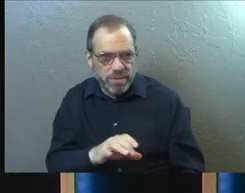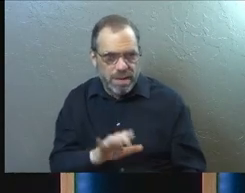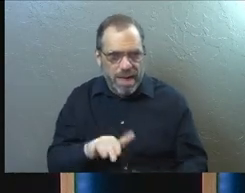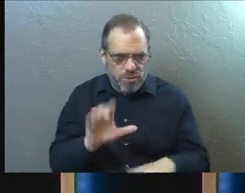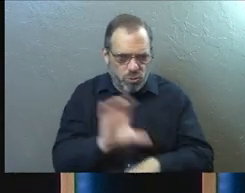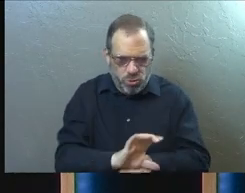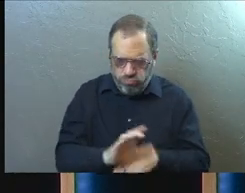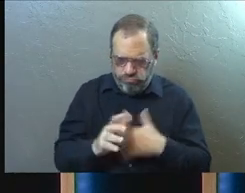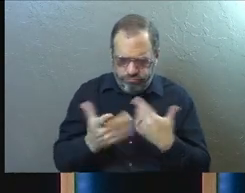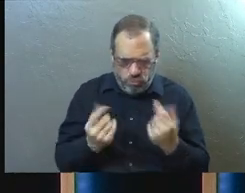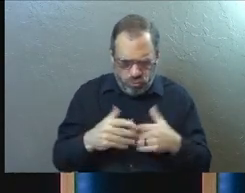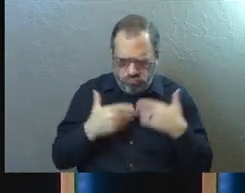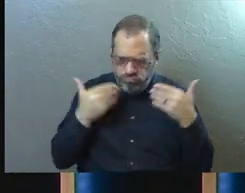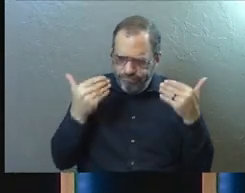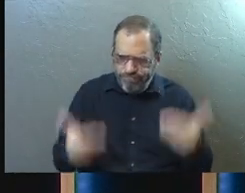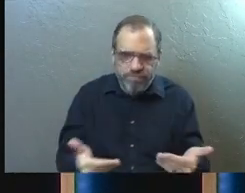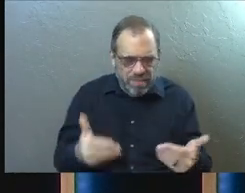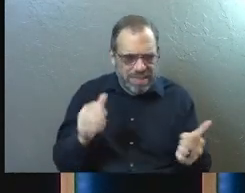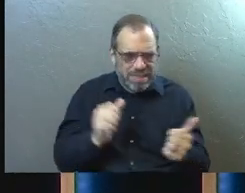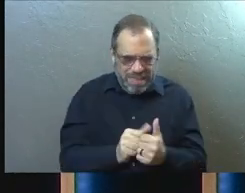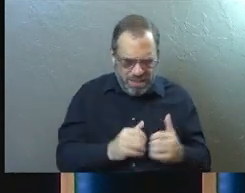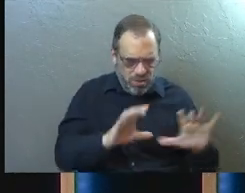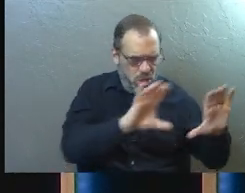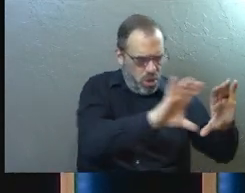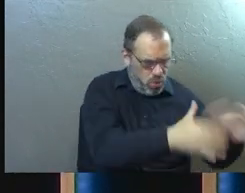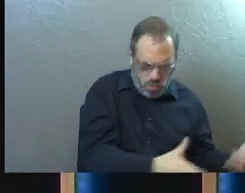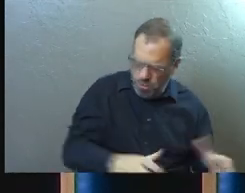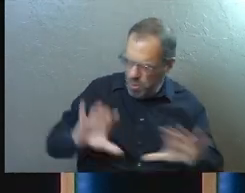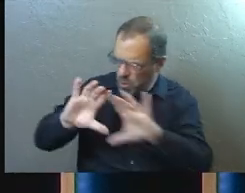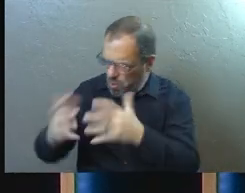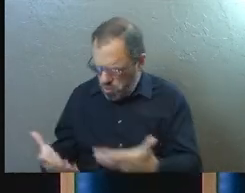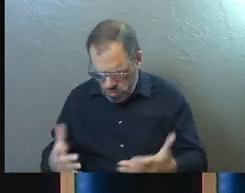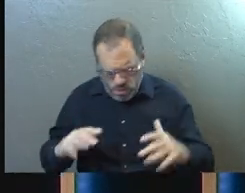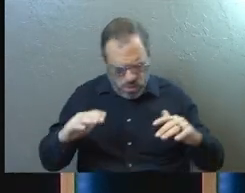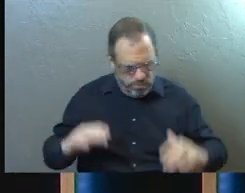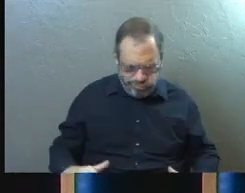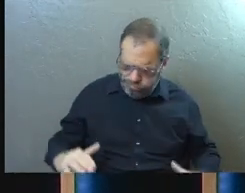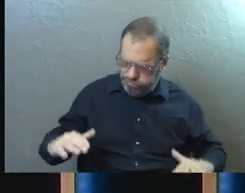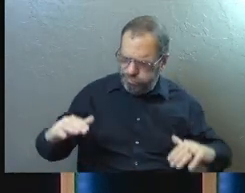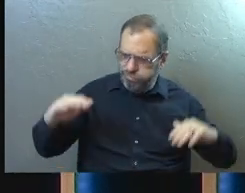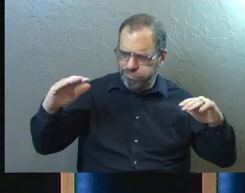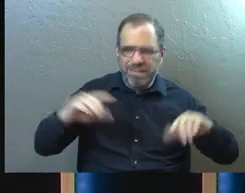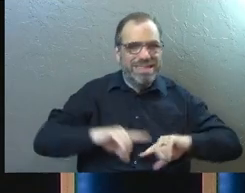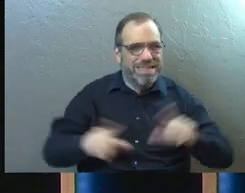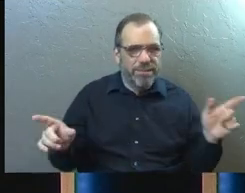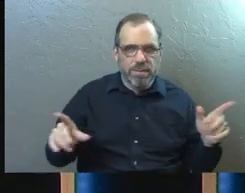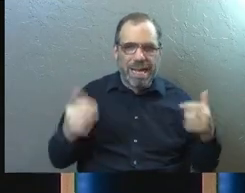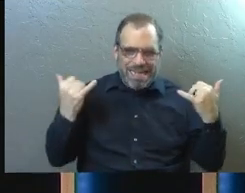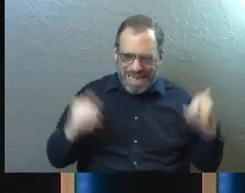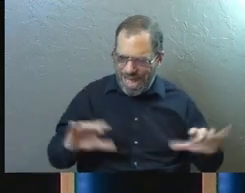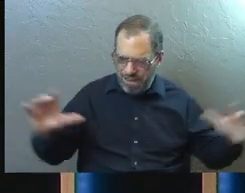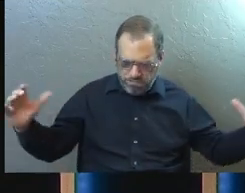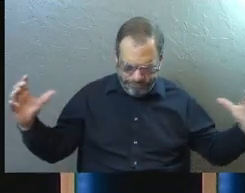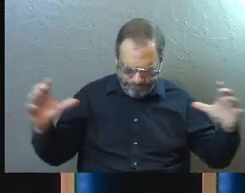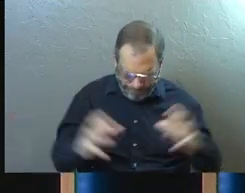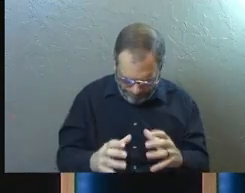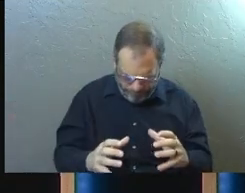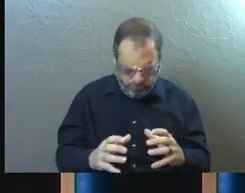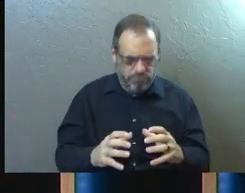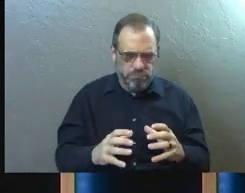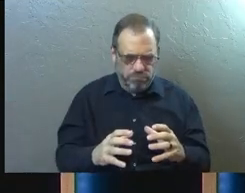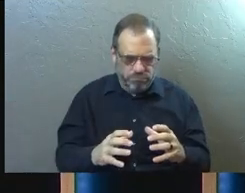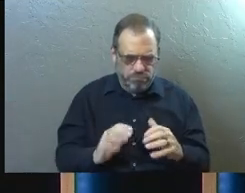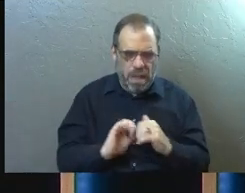the church. What are we going to do about these two groups of people that have grown up completely different from each other, but now we're all here together.